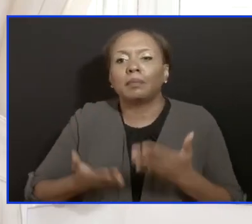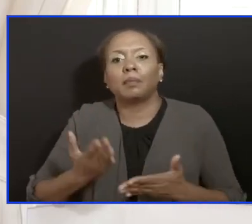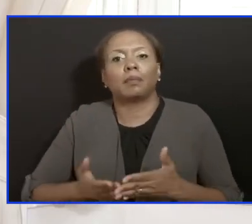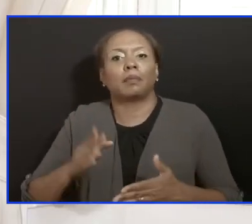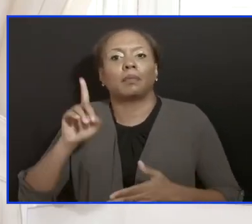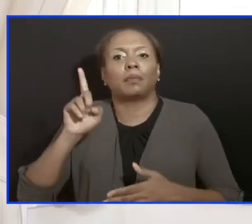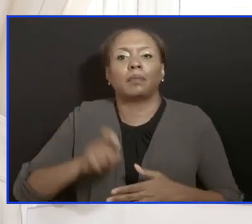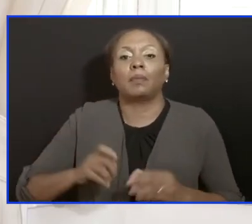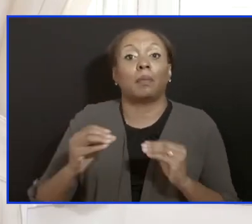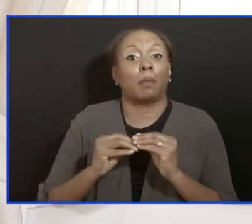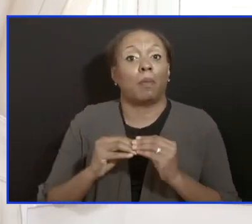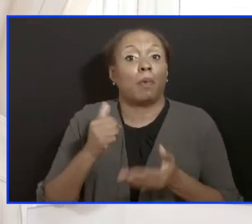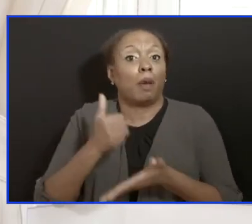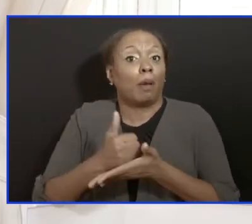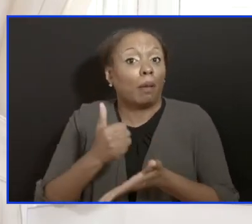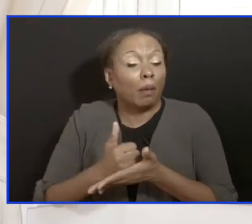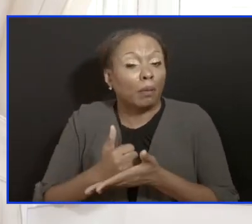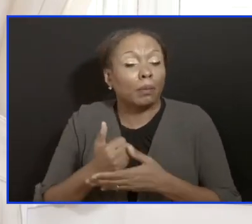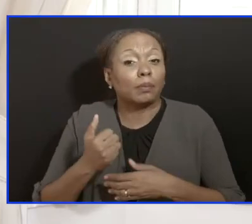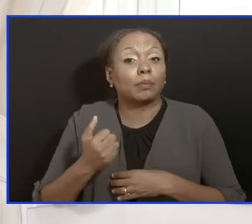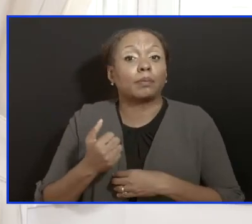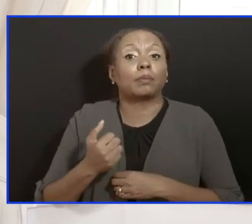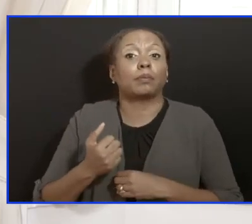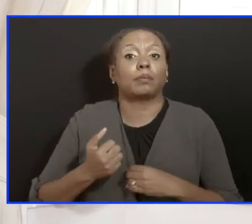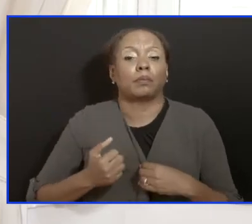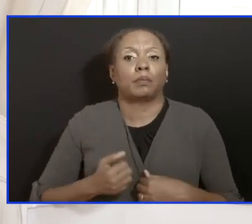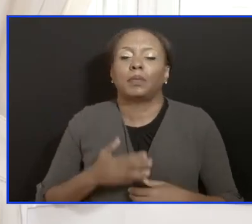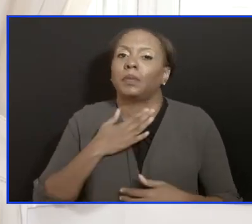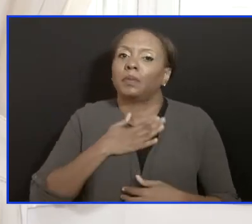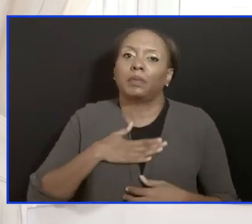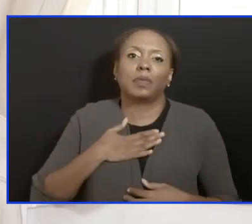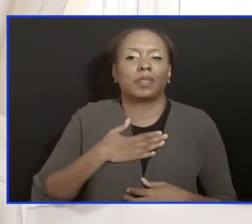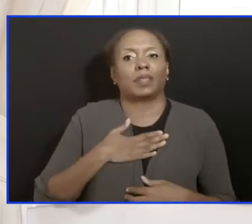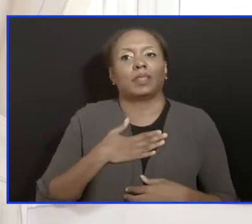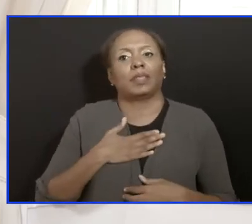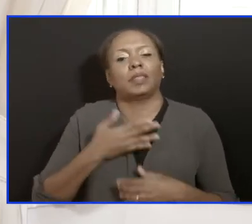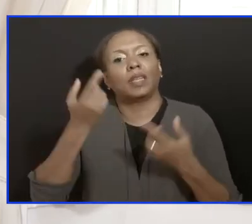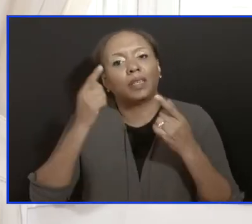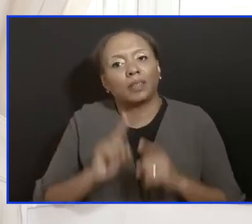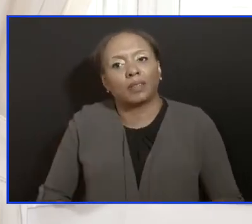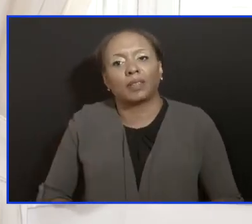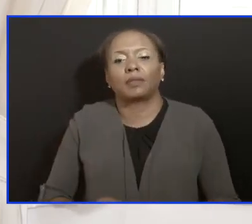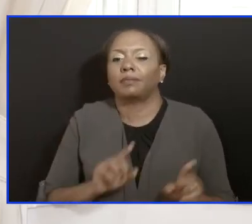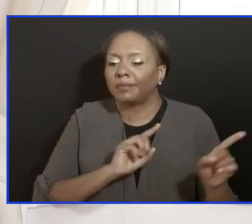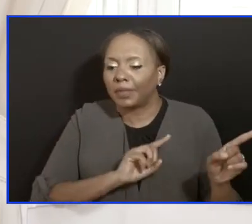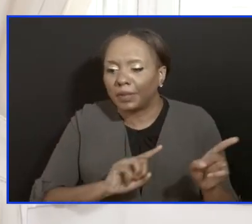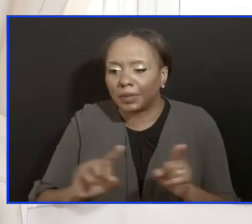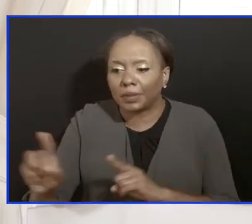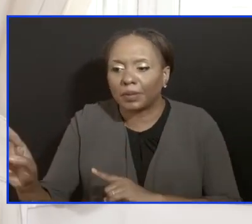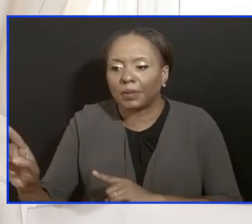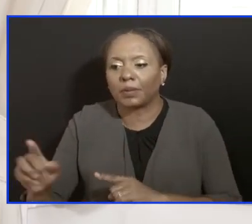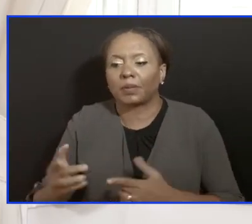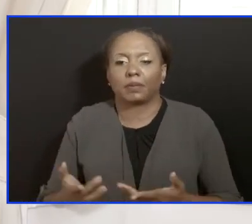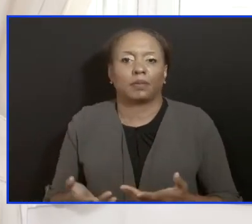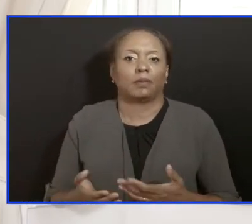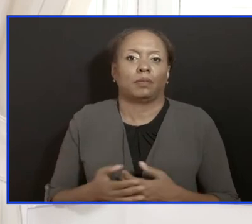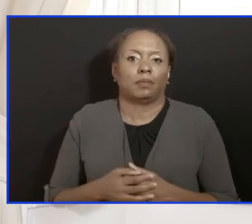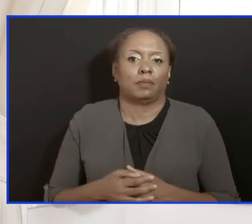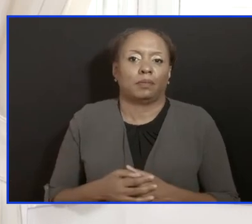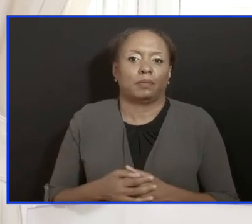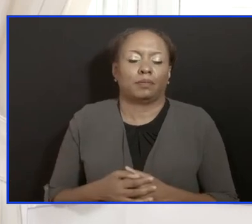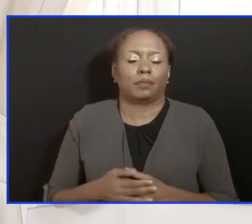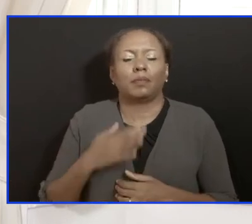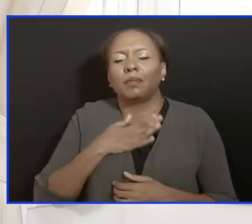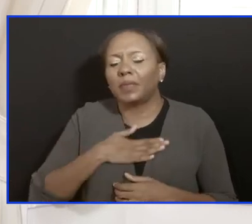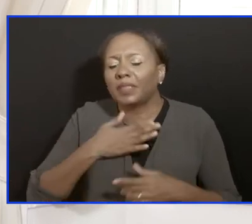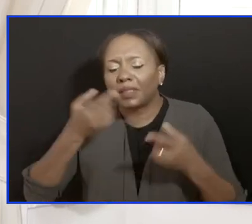emergent care, that you comply and you agree to be transported to a central isolation